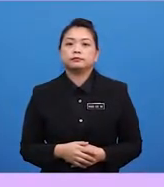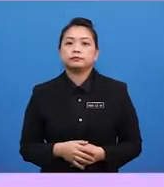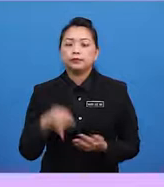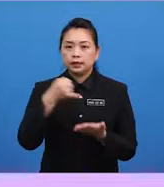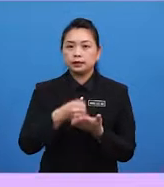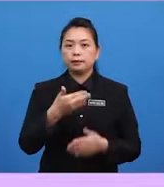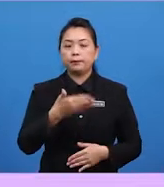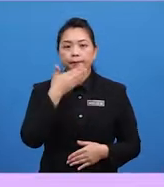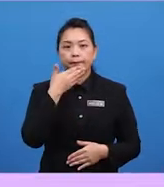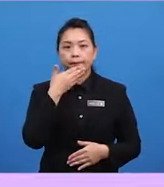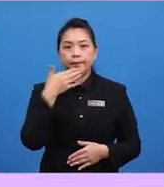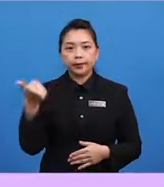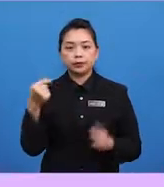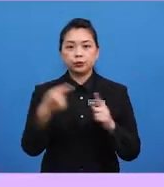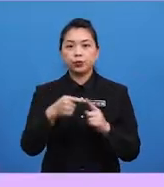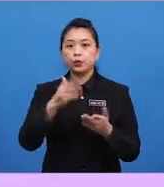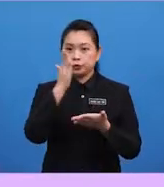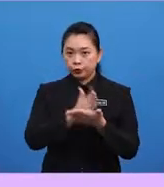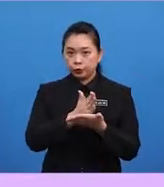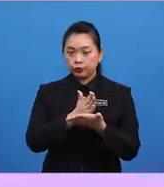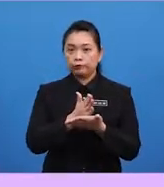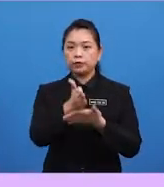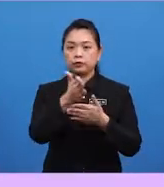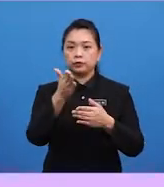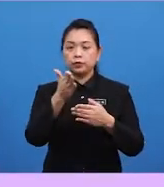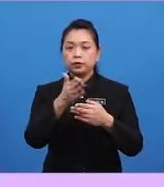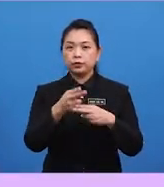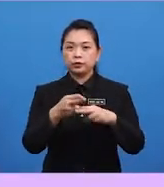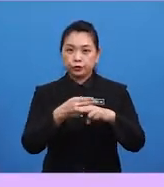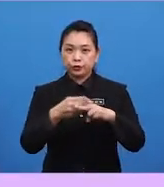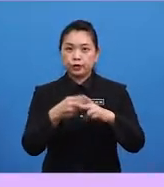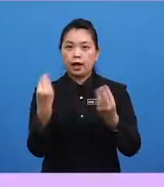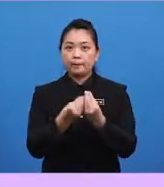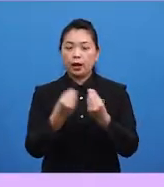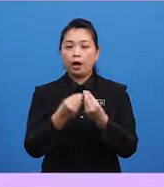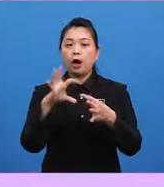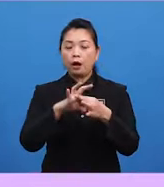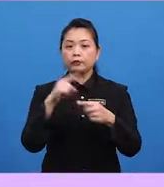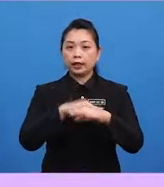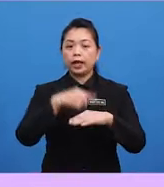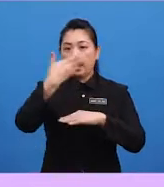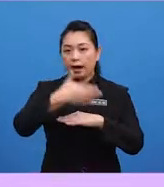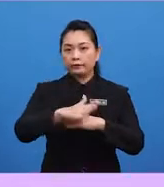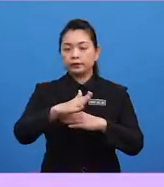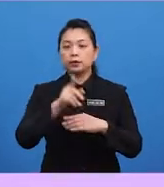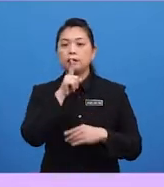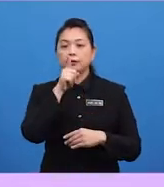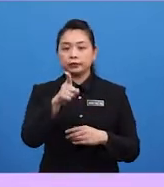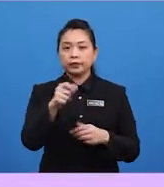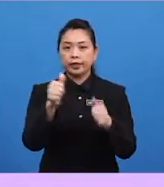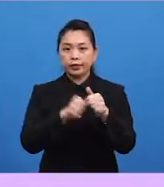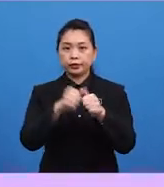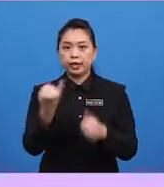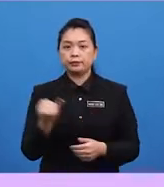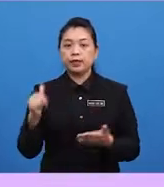it's best to pause for a short amount of time after ordering each item. That way,